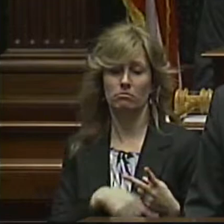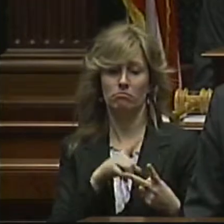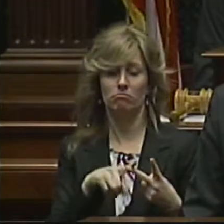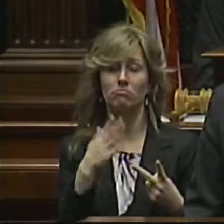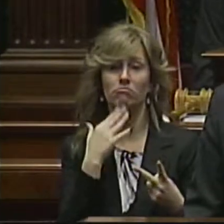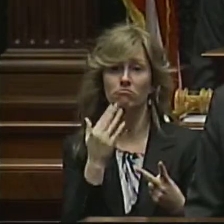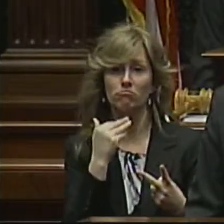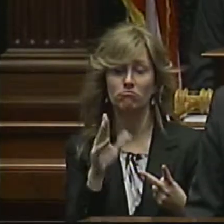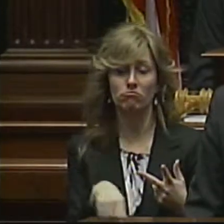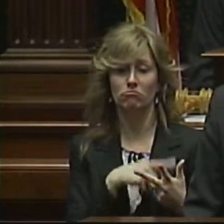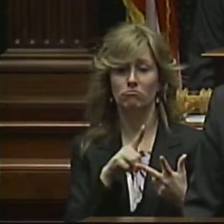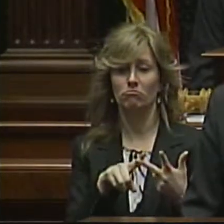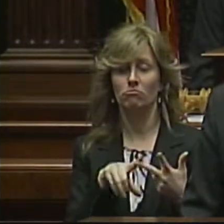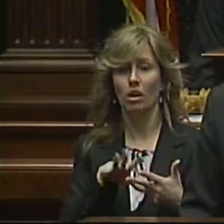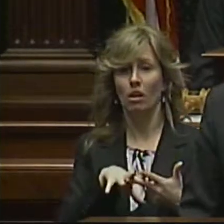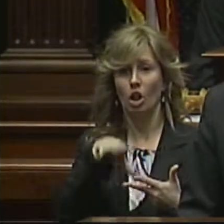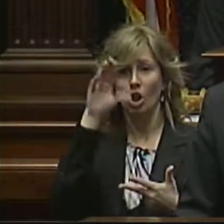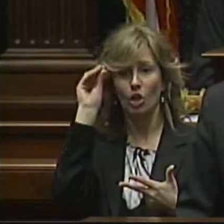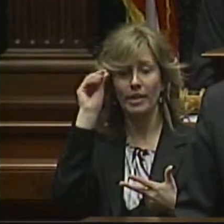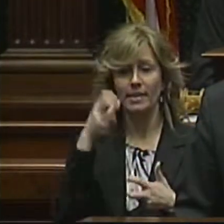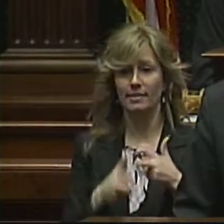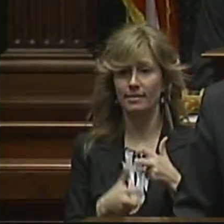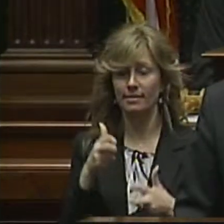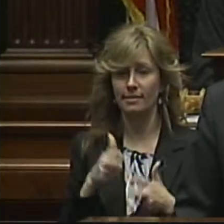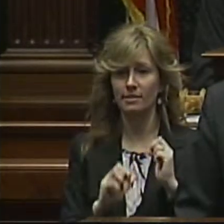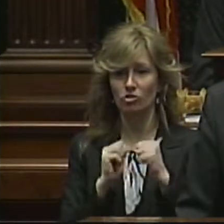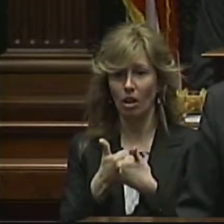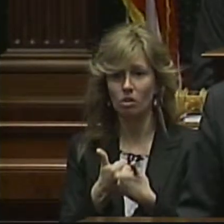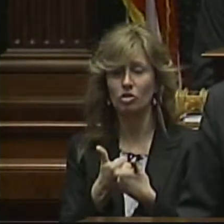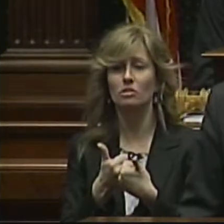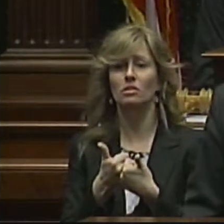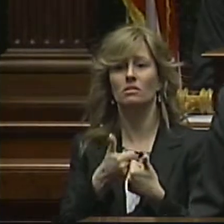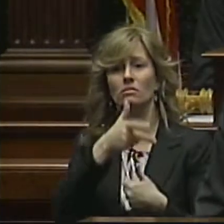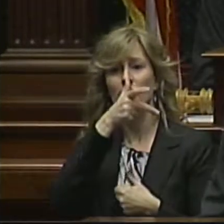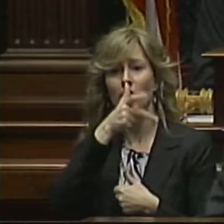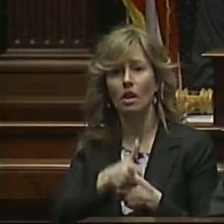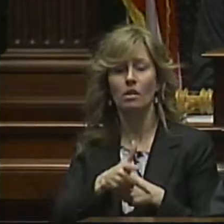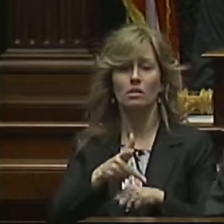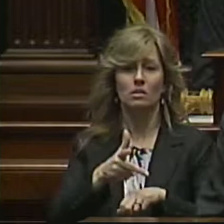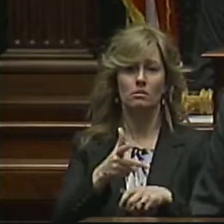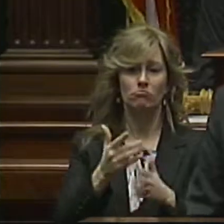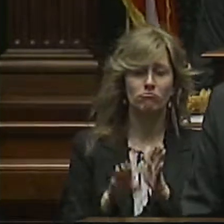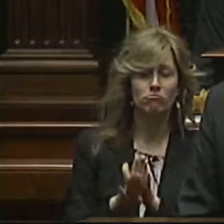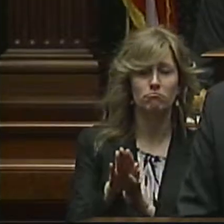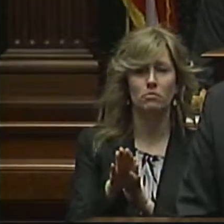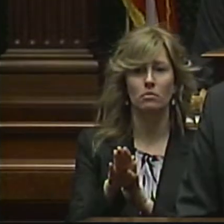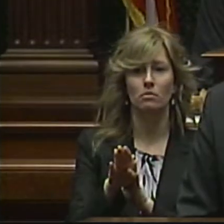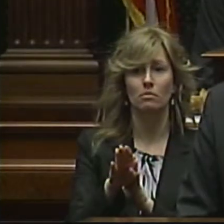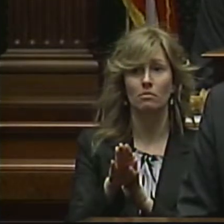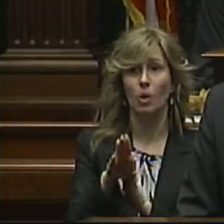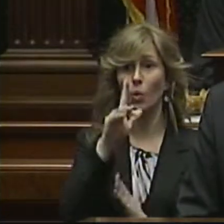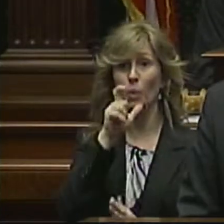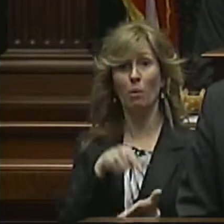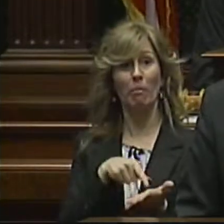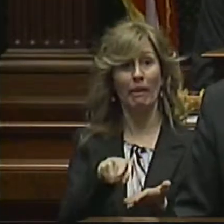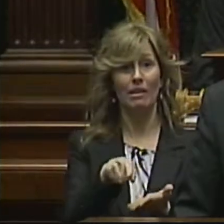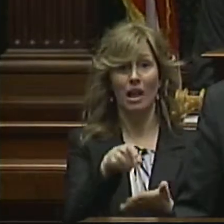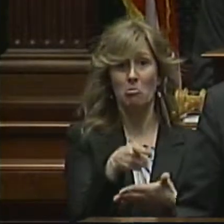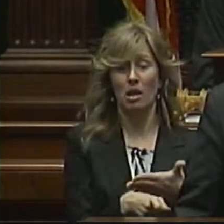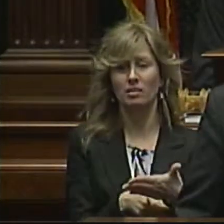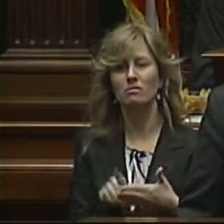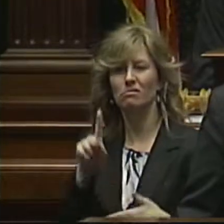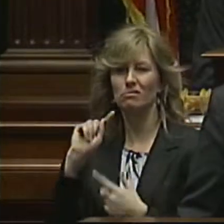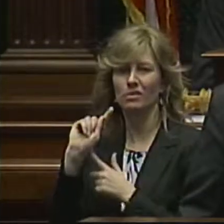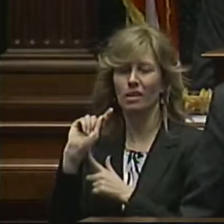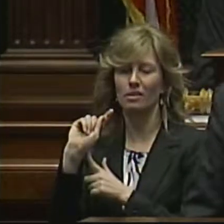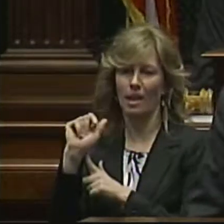diabetes, learning difficulties, and poor development. And also, the taxpayers pay the price. The cost